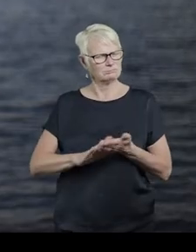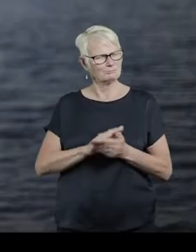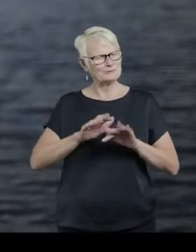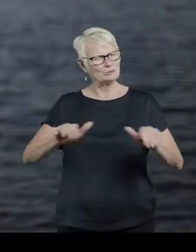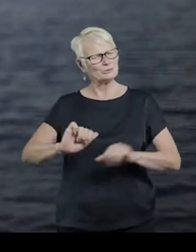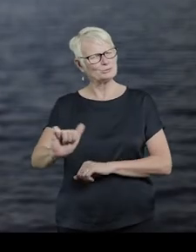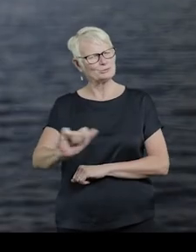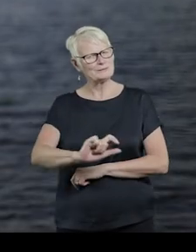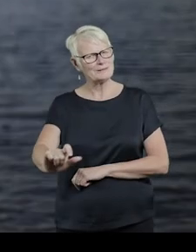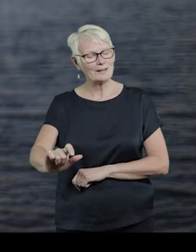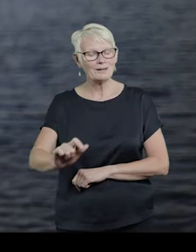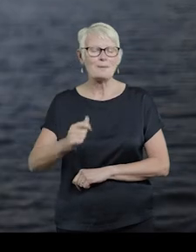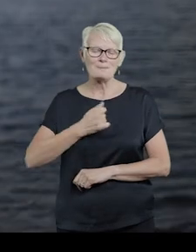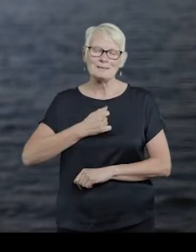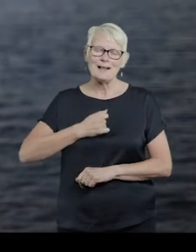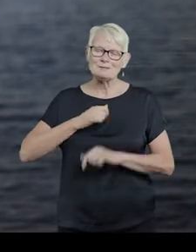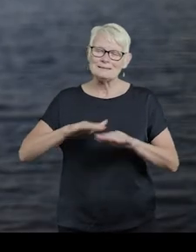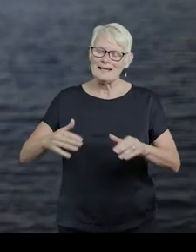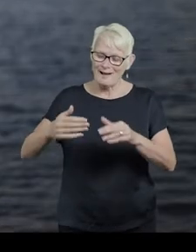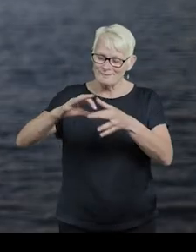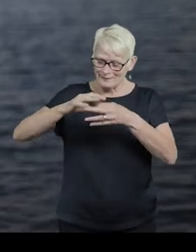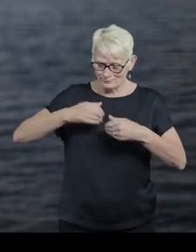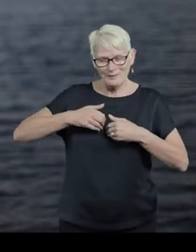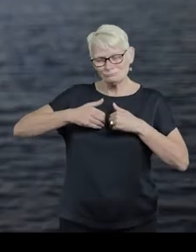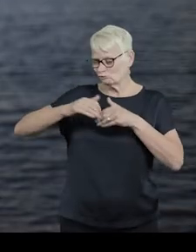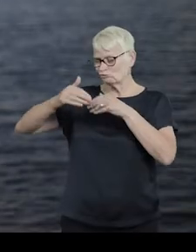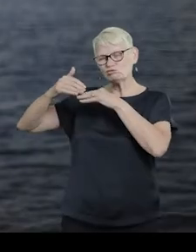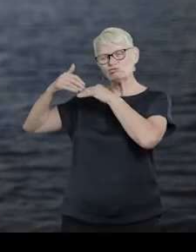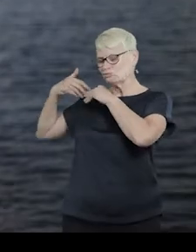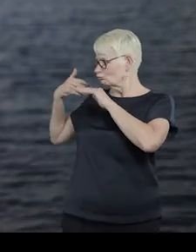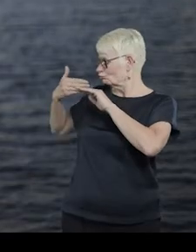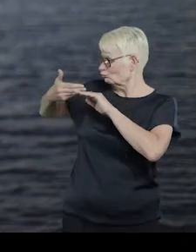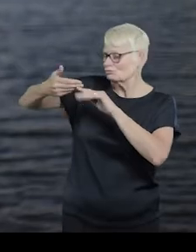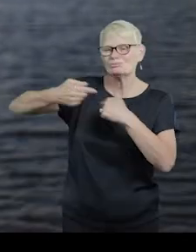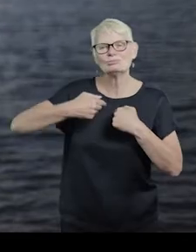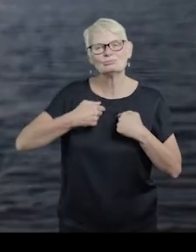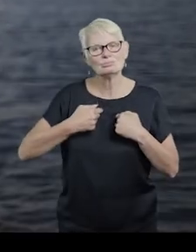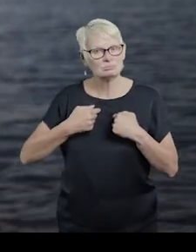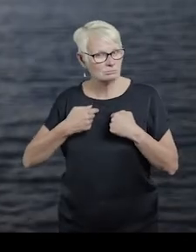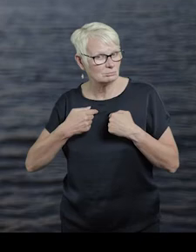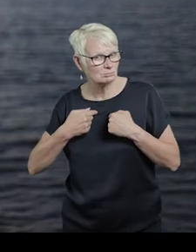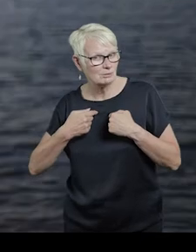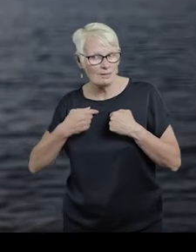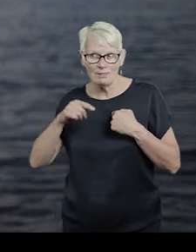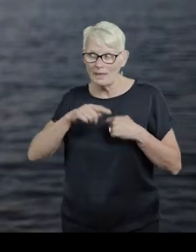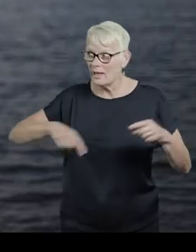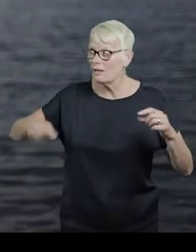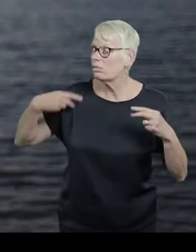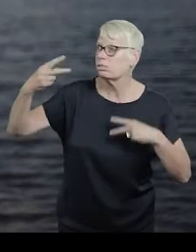exist? Salt water runs through my ancestors to me. Are they flung ashore,